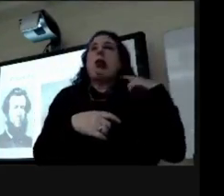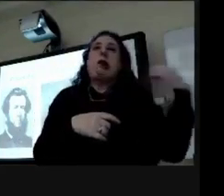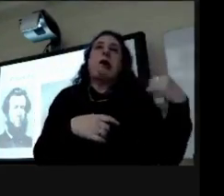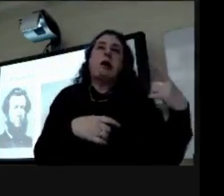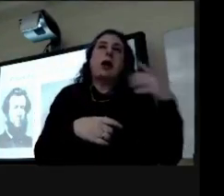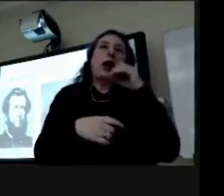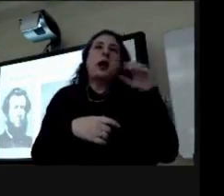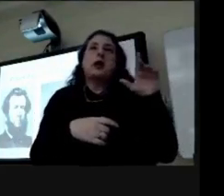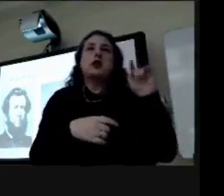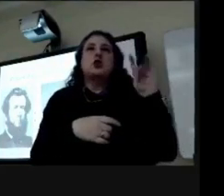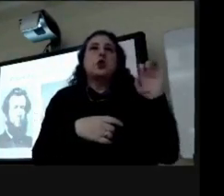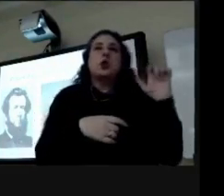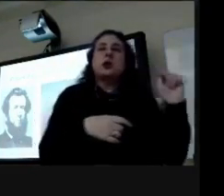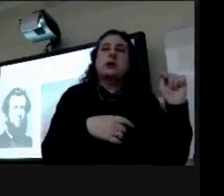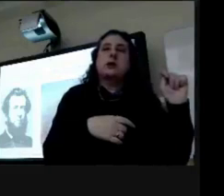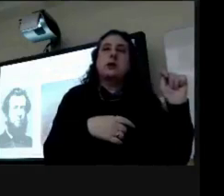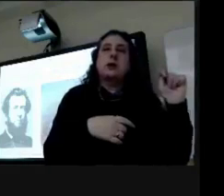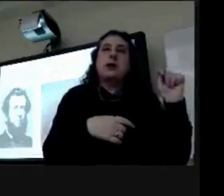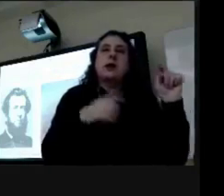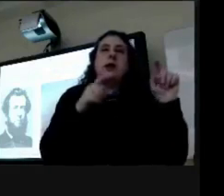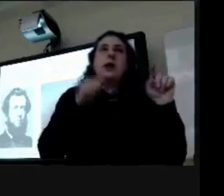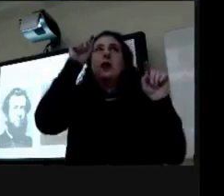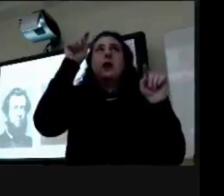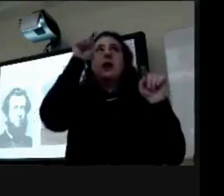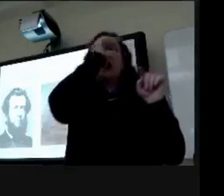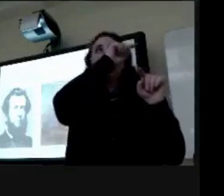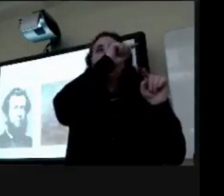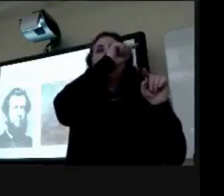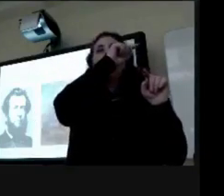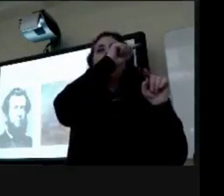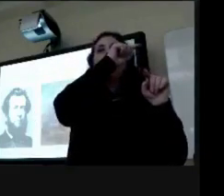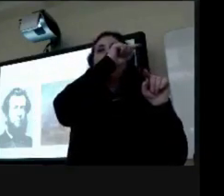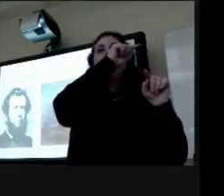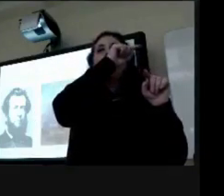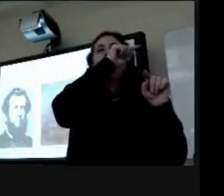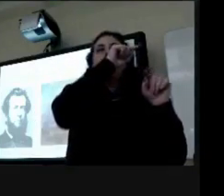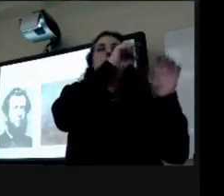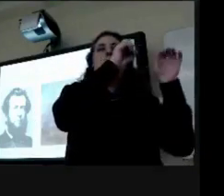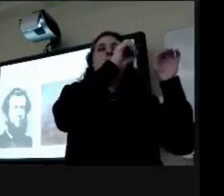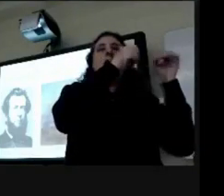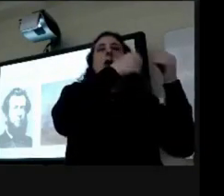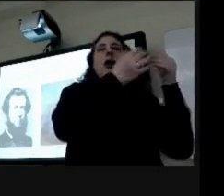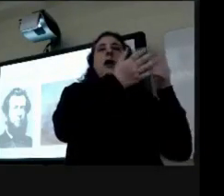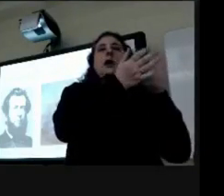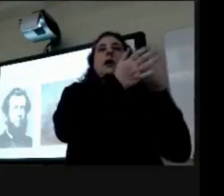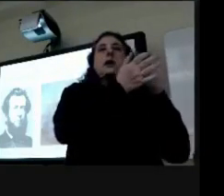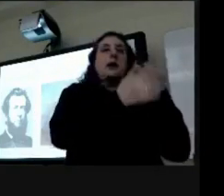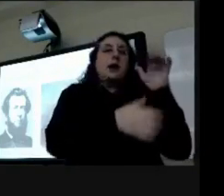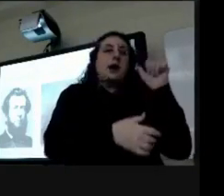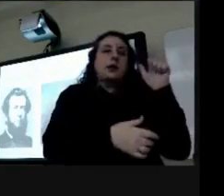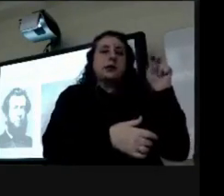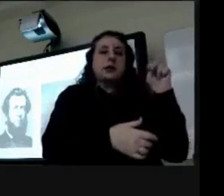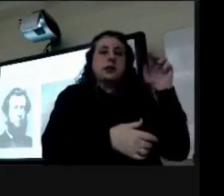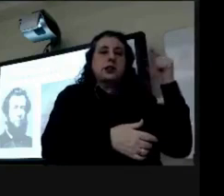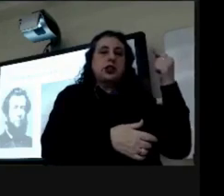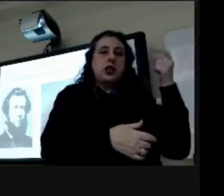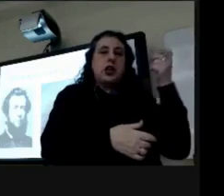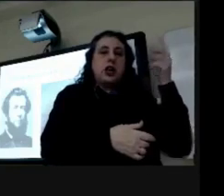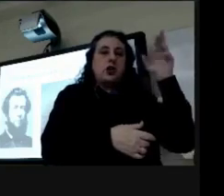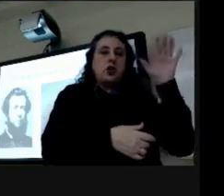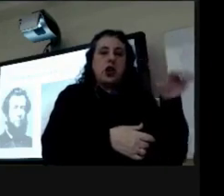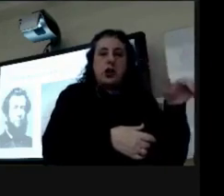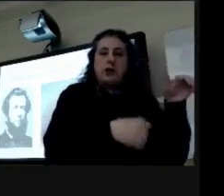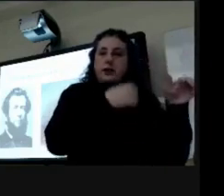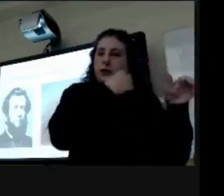and then upstairs and over was the law or the office of dr anson g henry and uh